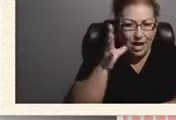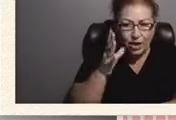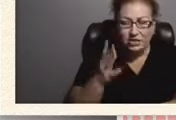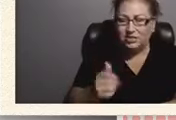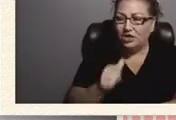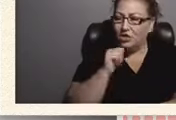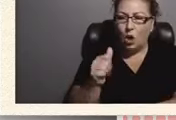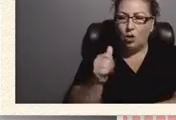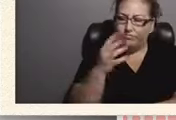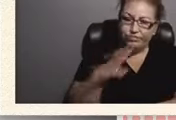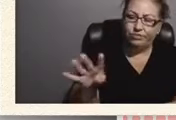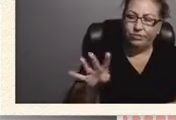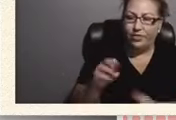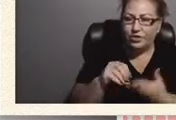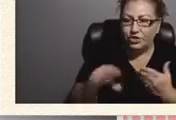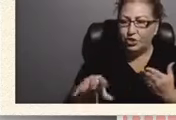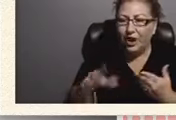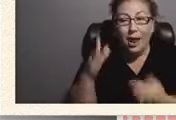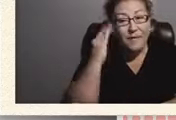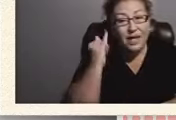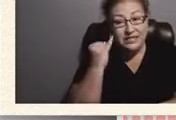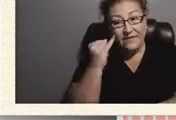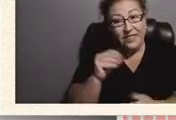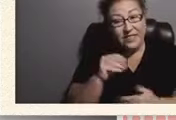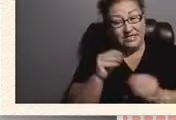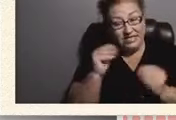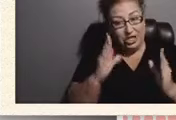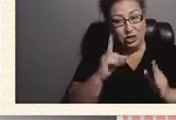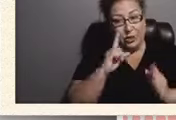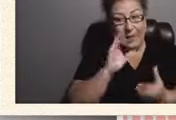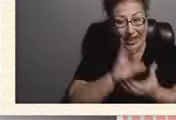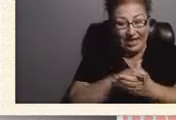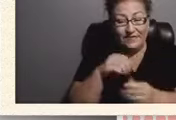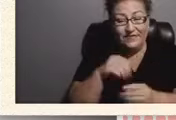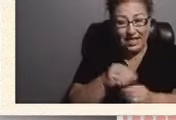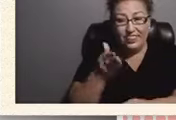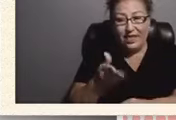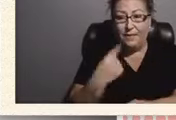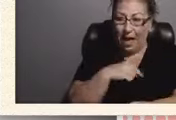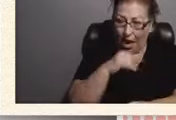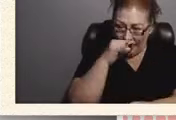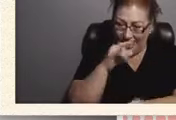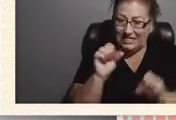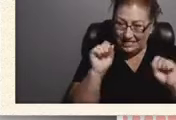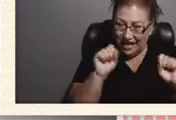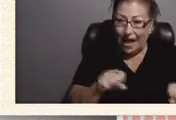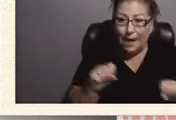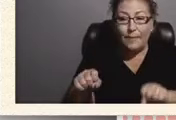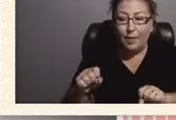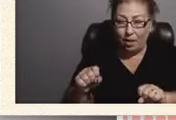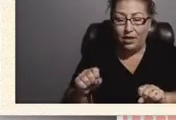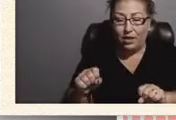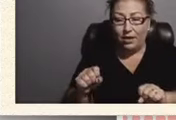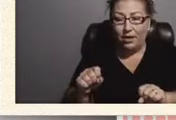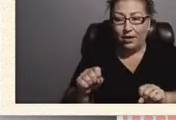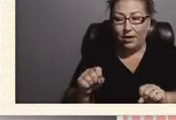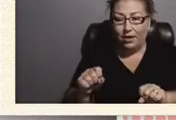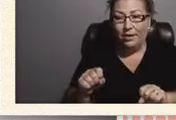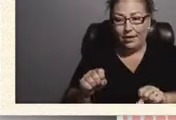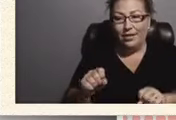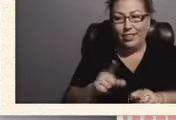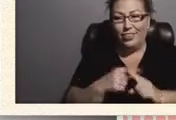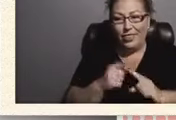if the teacher believe that our kids are capable we're gonna achieve great